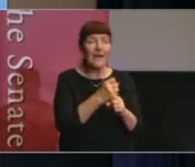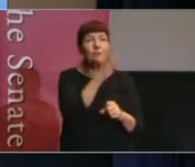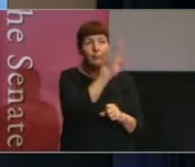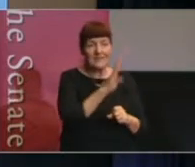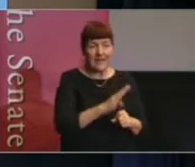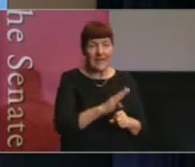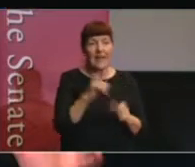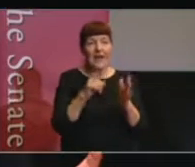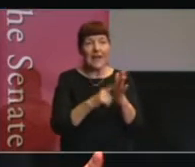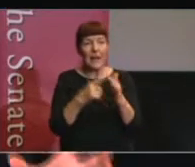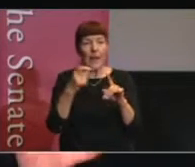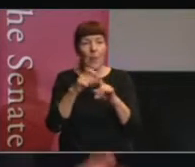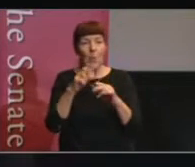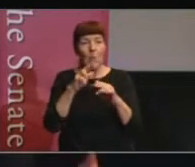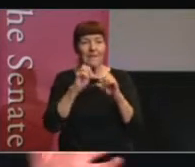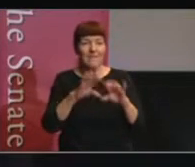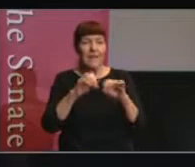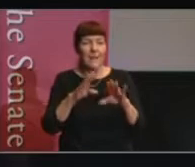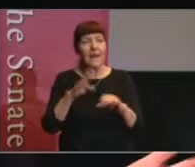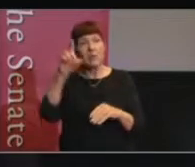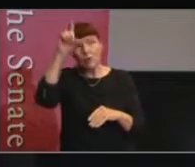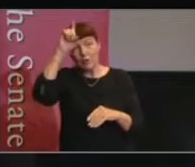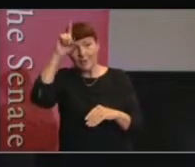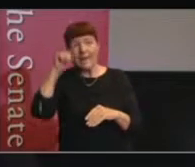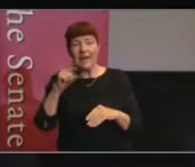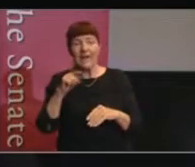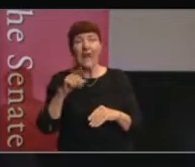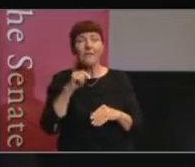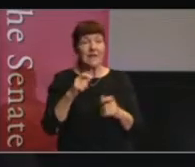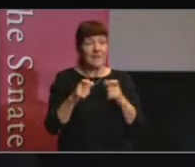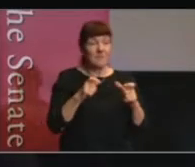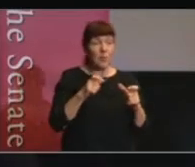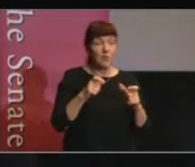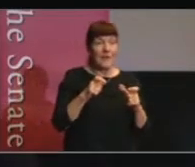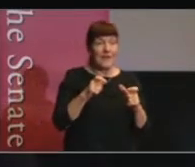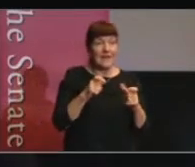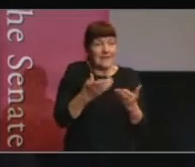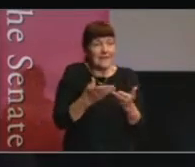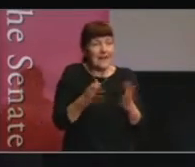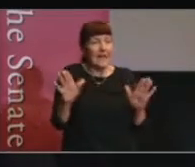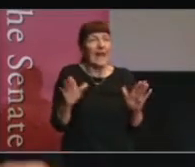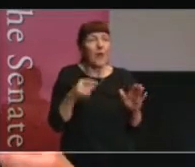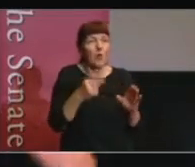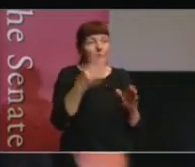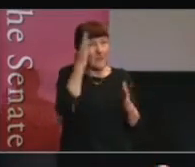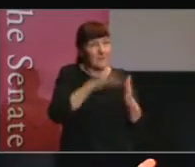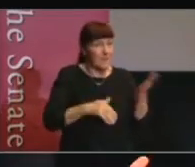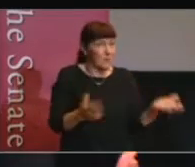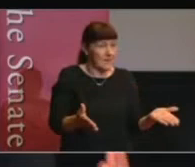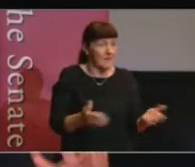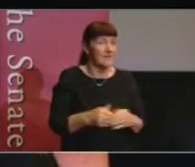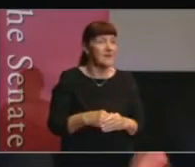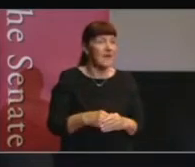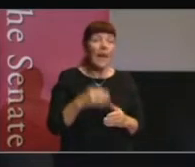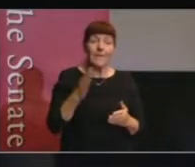Germany, take the moderator out of the experience, which is really interesting. So it means